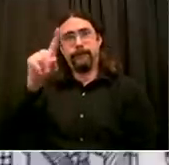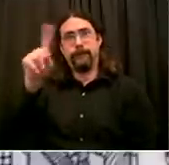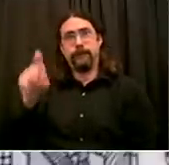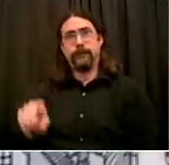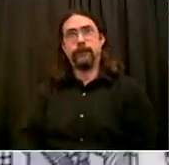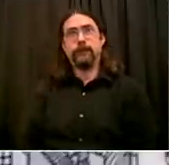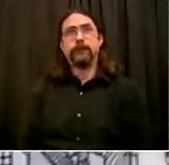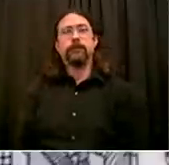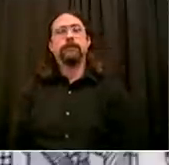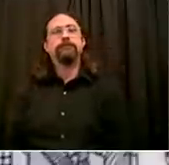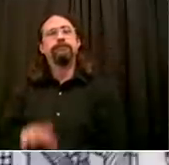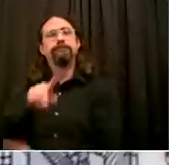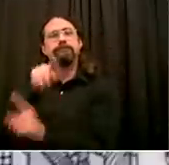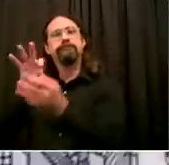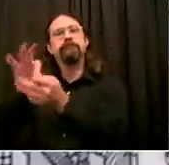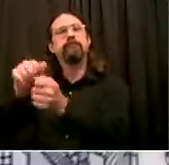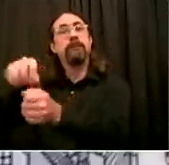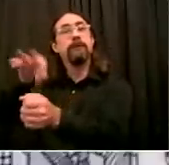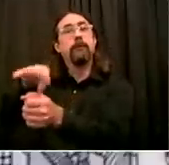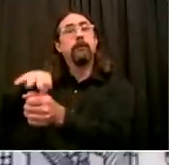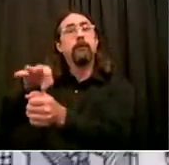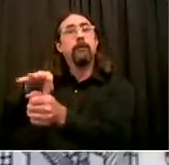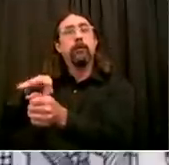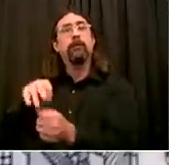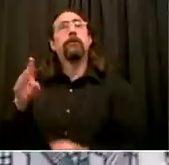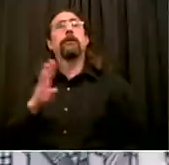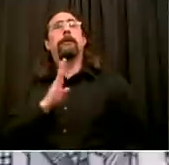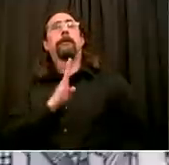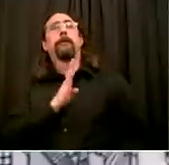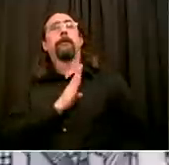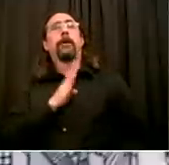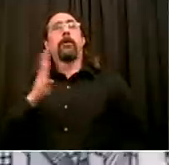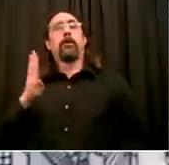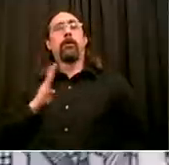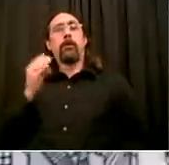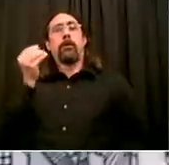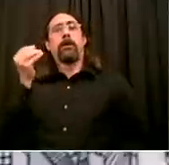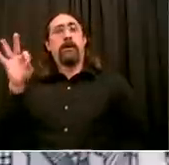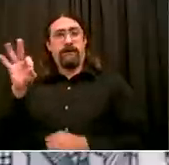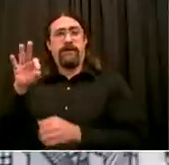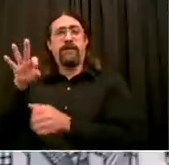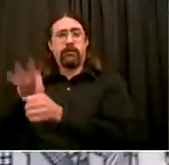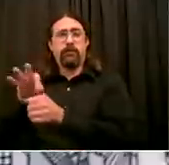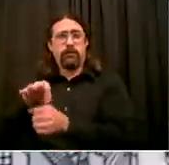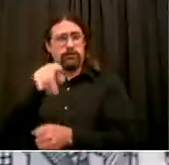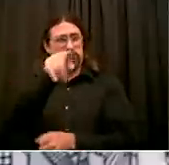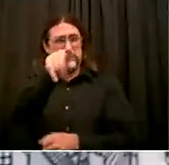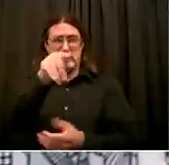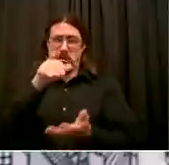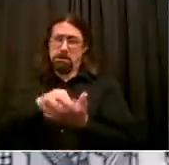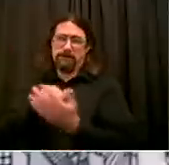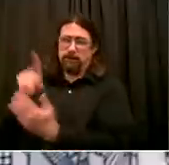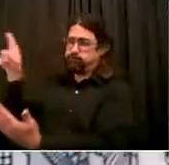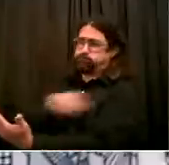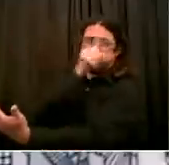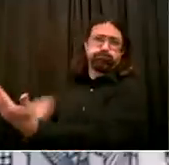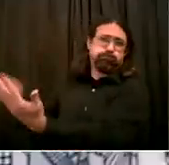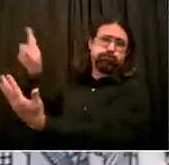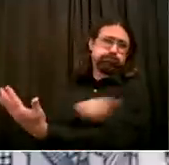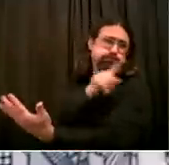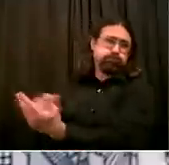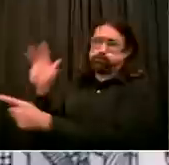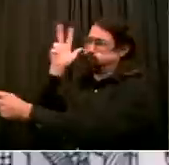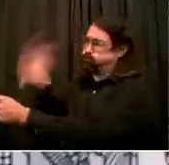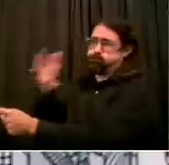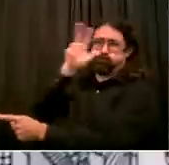And as we've reported today, they're set to approve two individuals who, you know, are in the mold of people